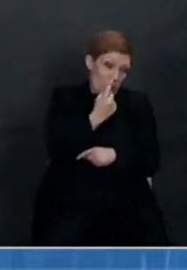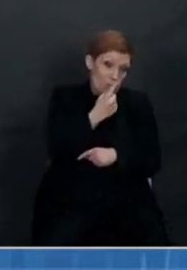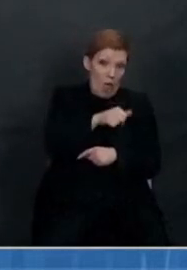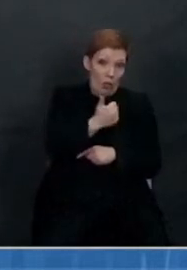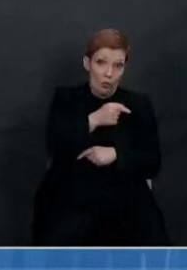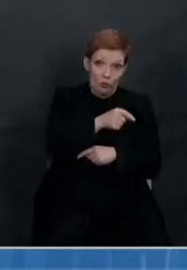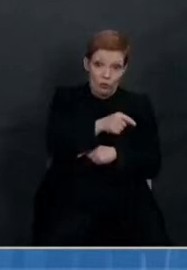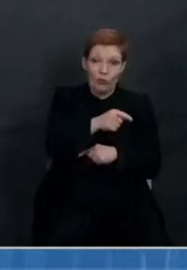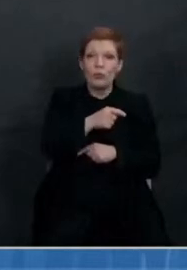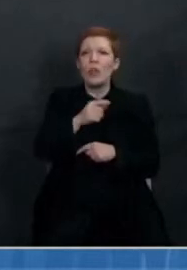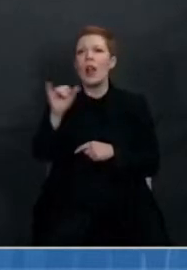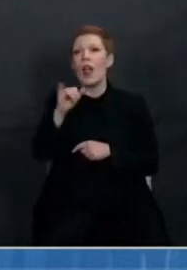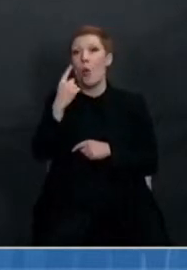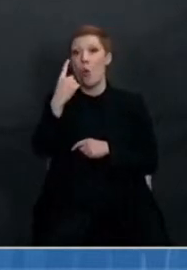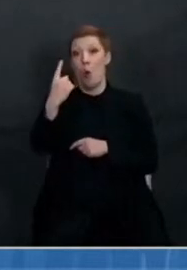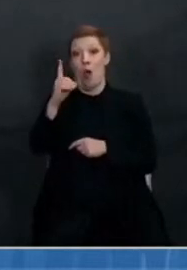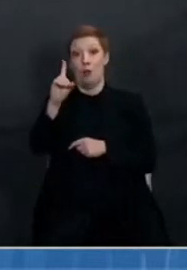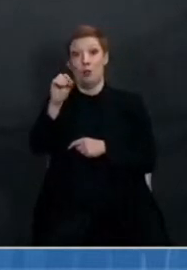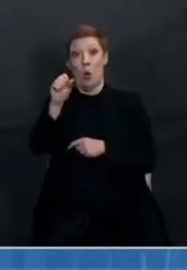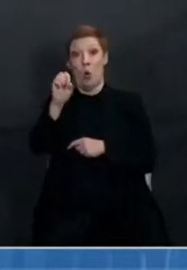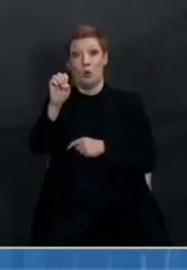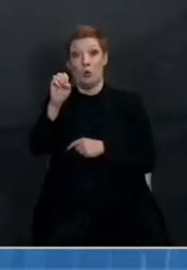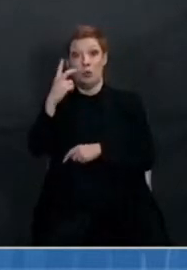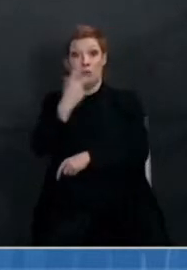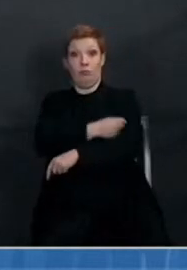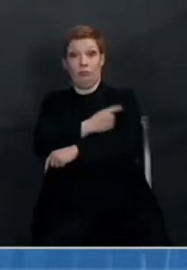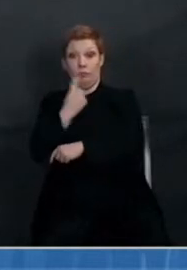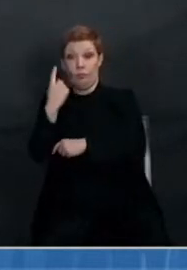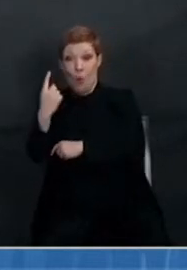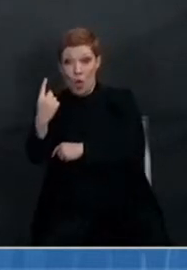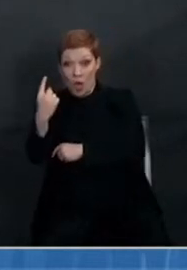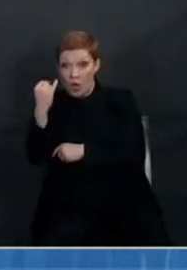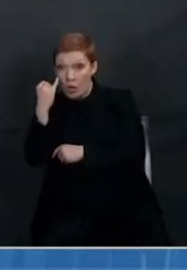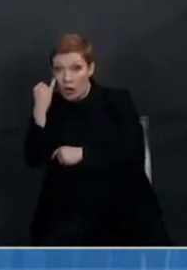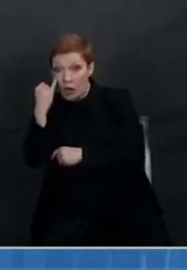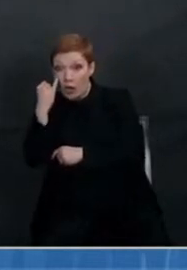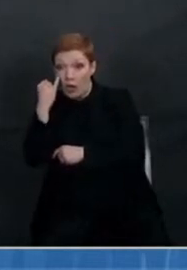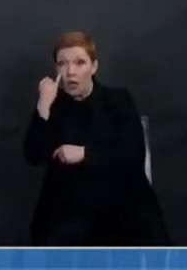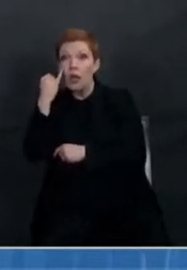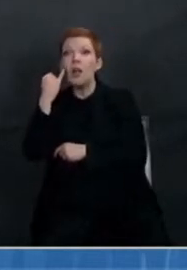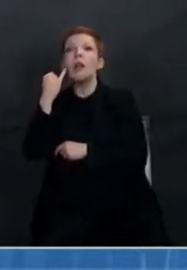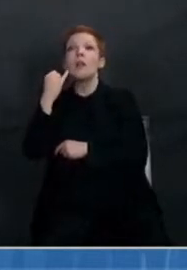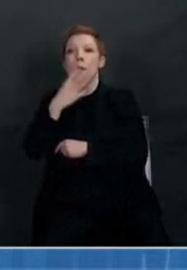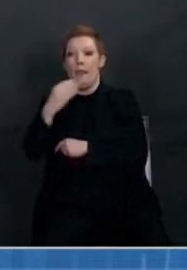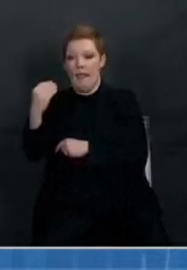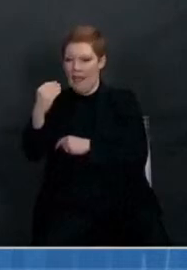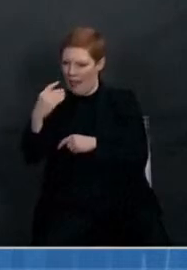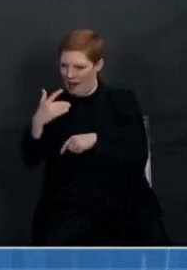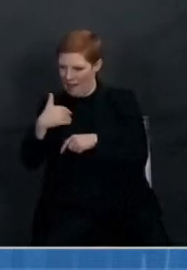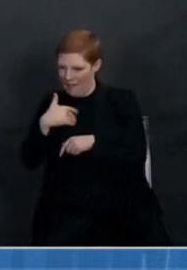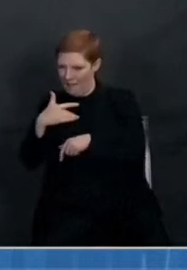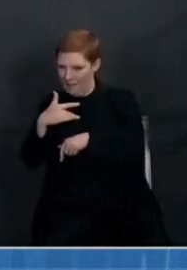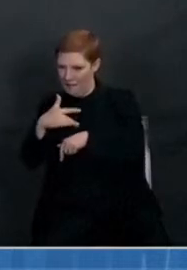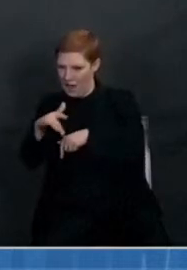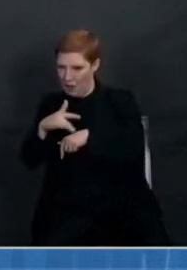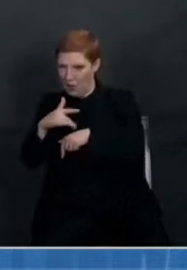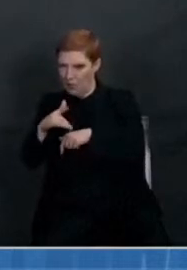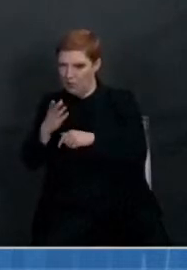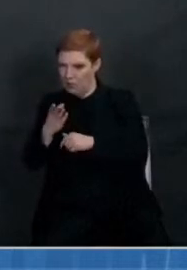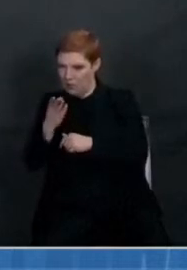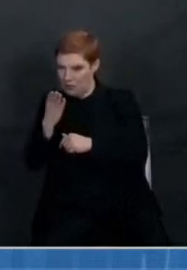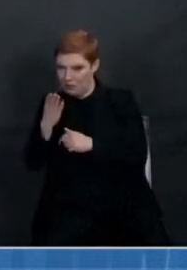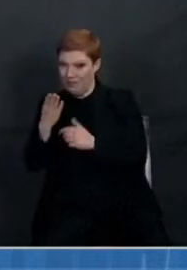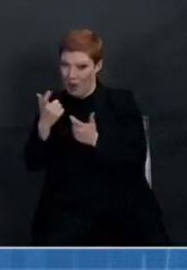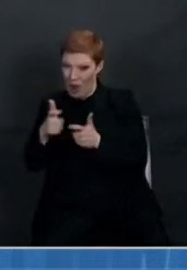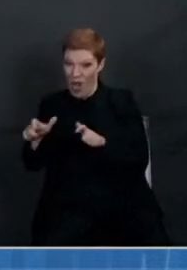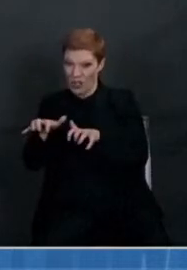the lack of a very strict cold chain, as well as the availability of having a large number of